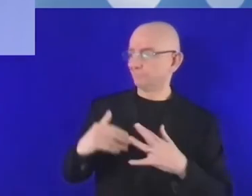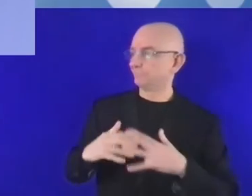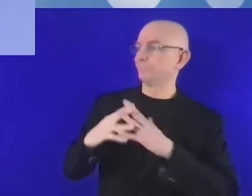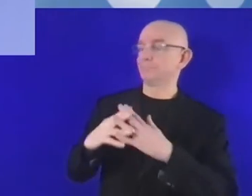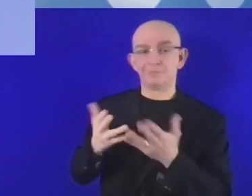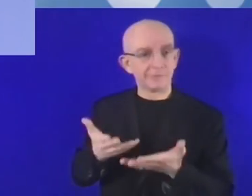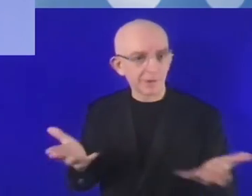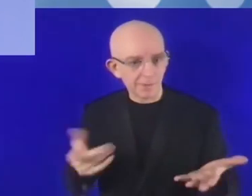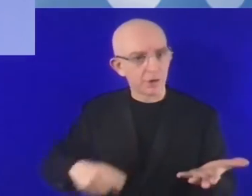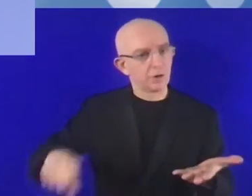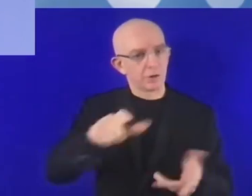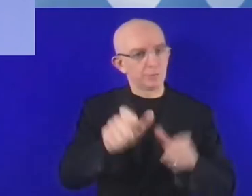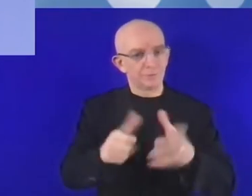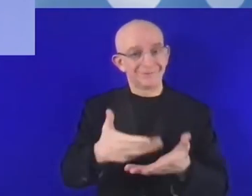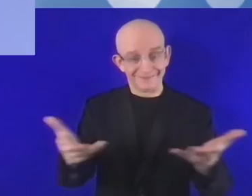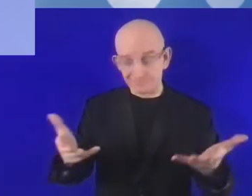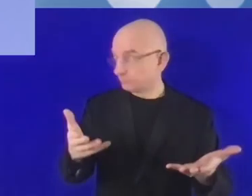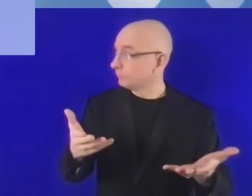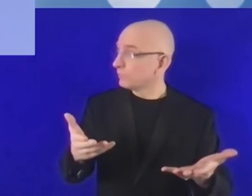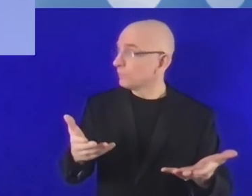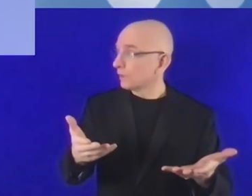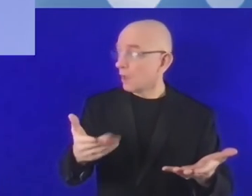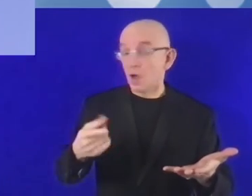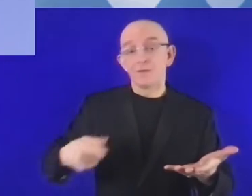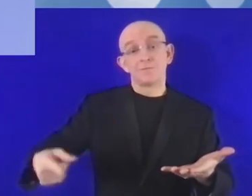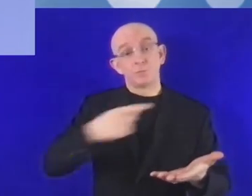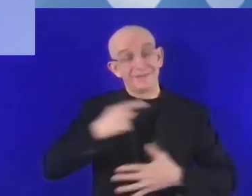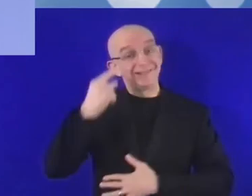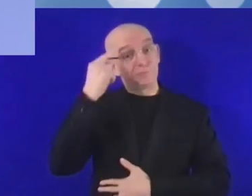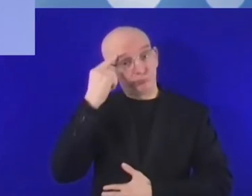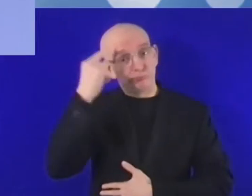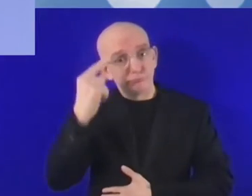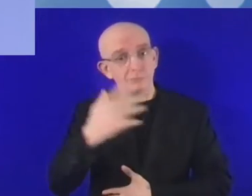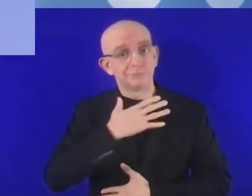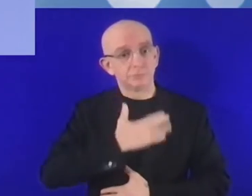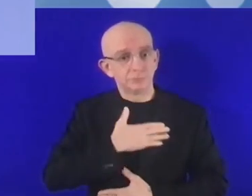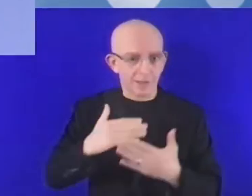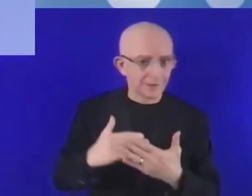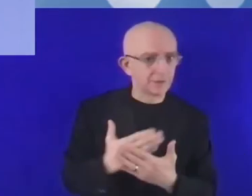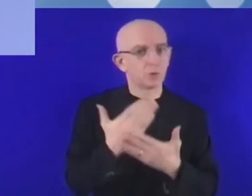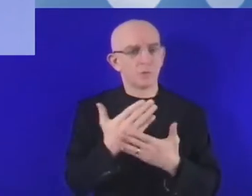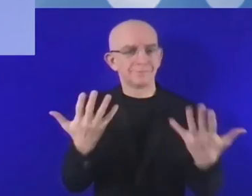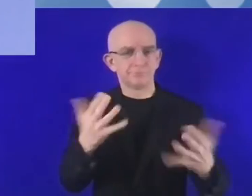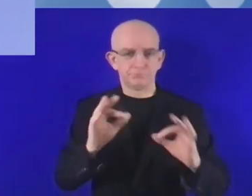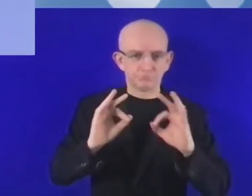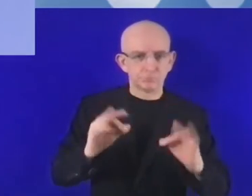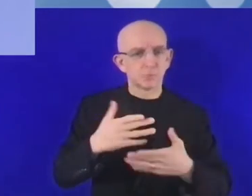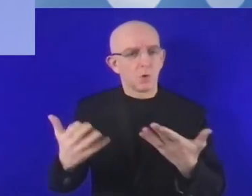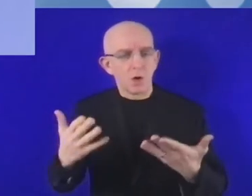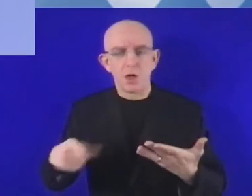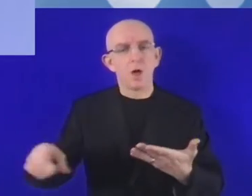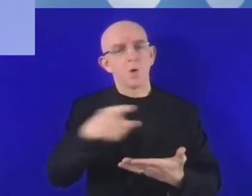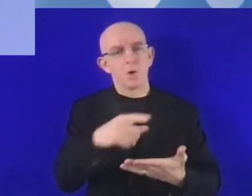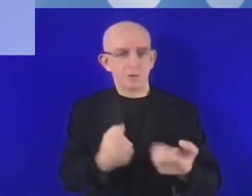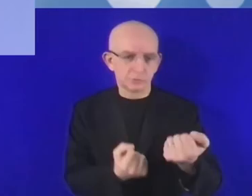startup or start from the basics. Those who have, when you come to Africa, there